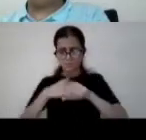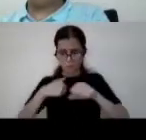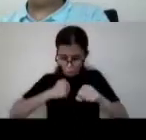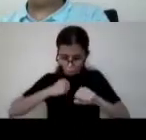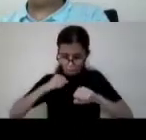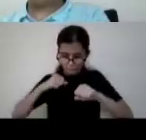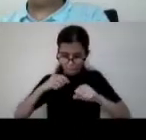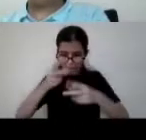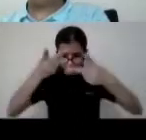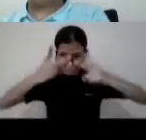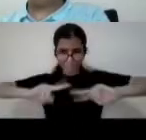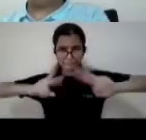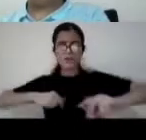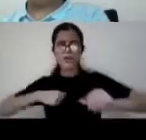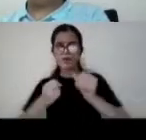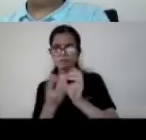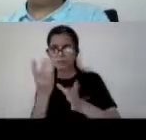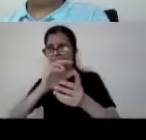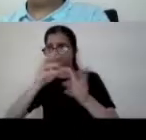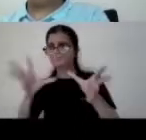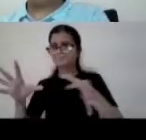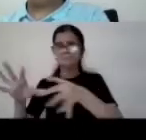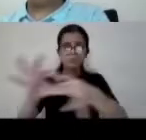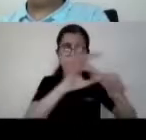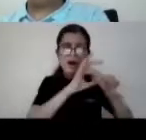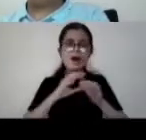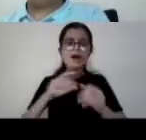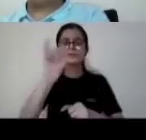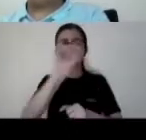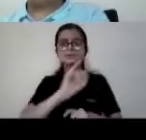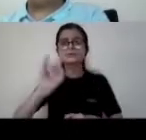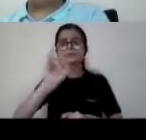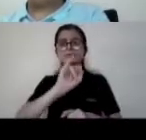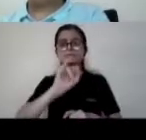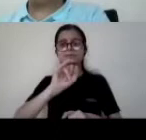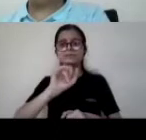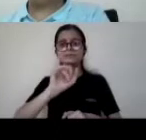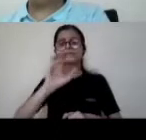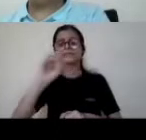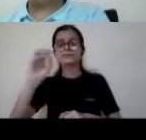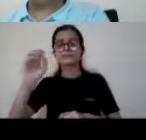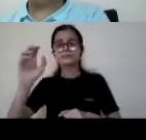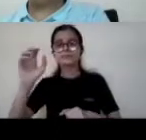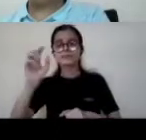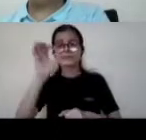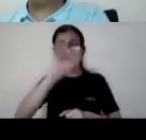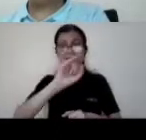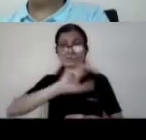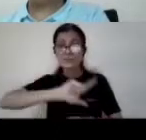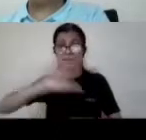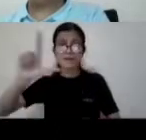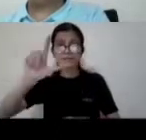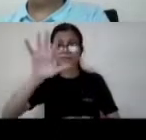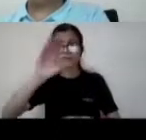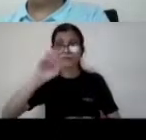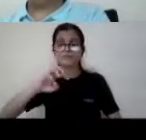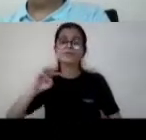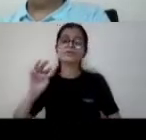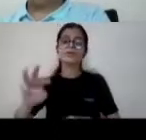all organizations put together then 650 000 titles from the international community through global book service